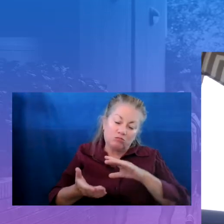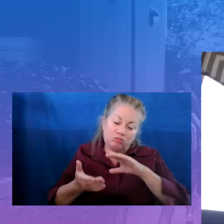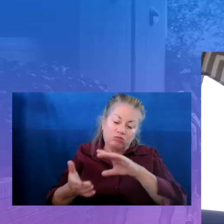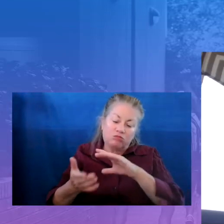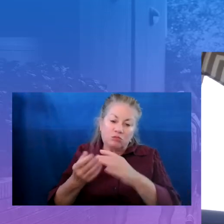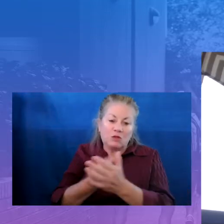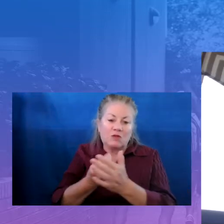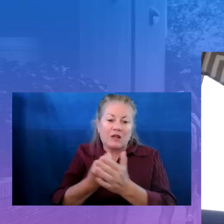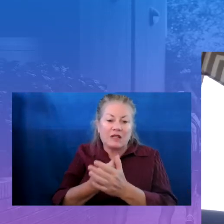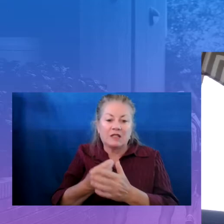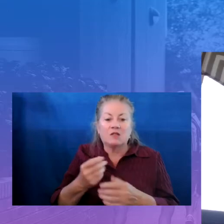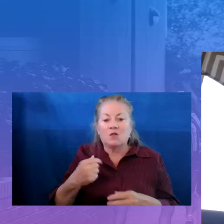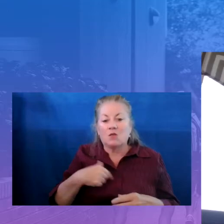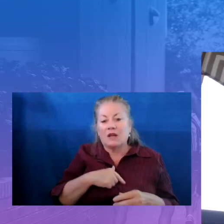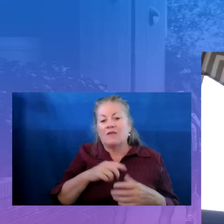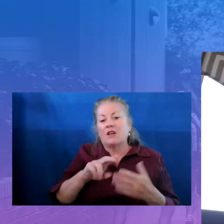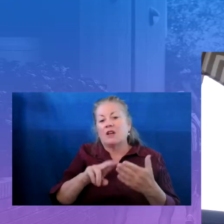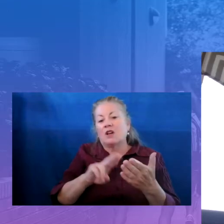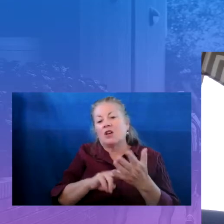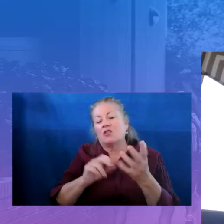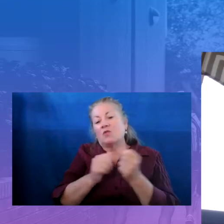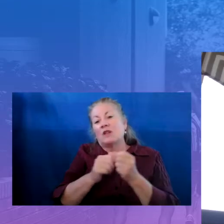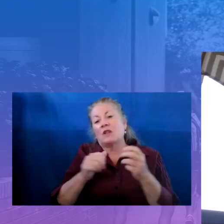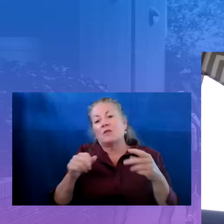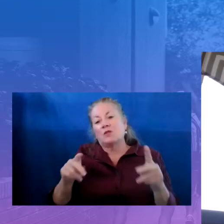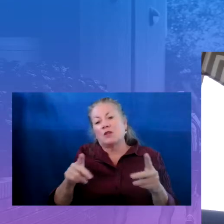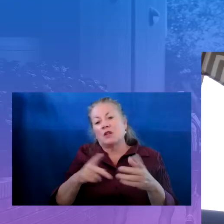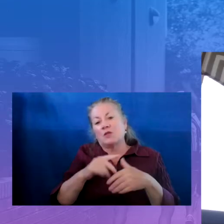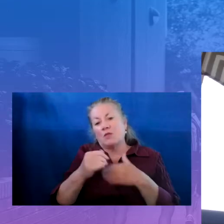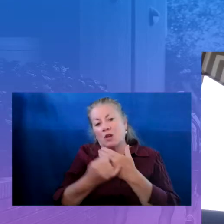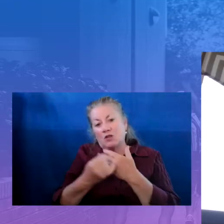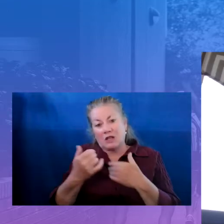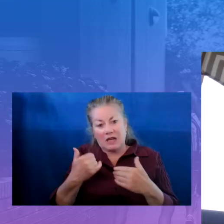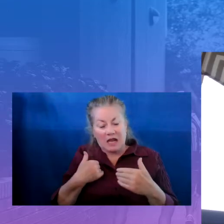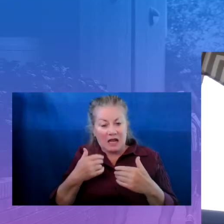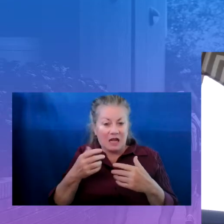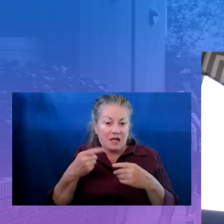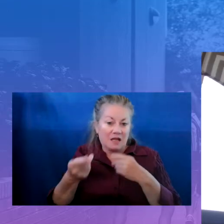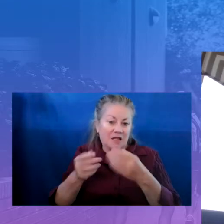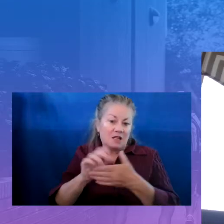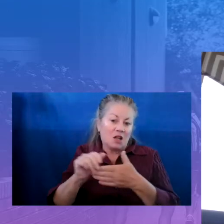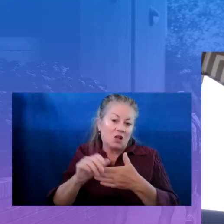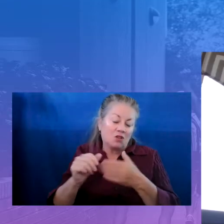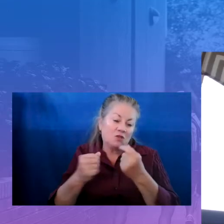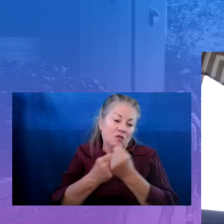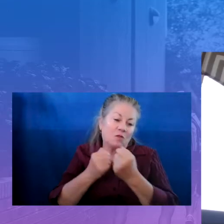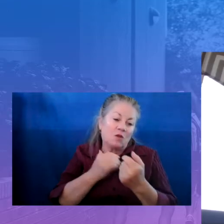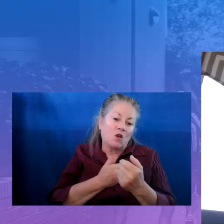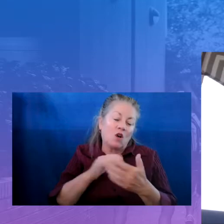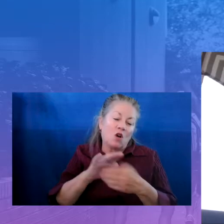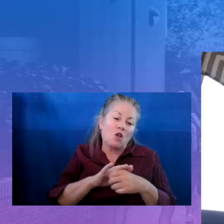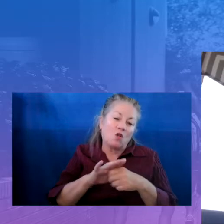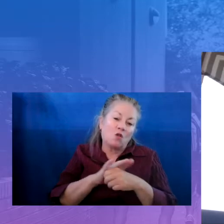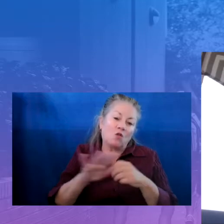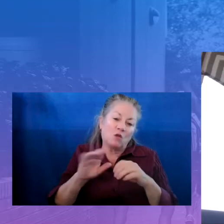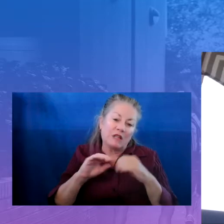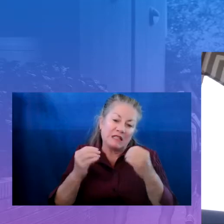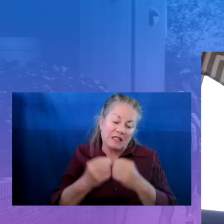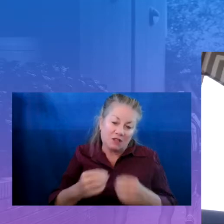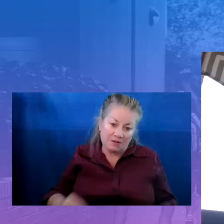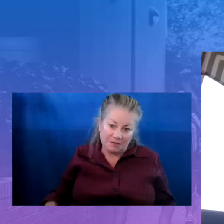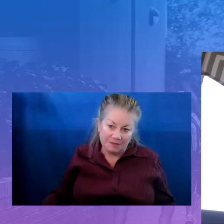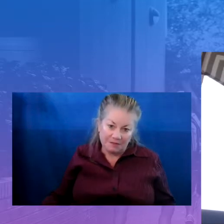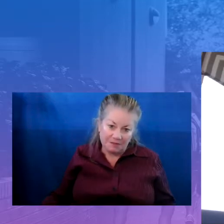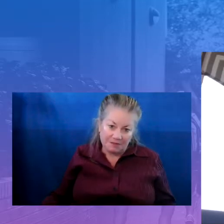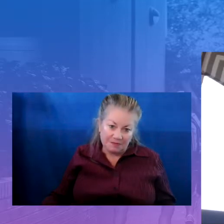with the Opportunity Project in which we pass dollars to support our local organizations. And we also are investing